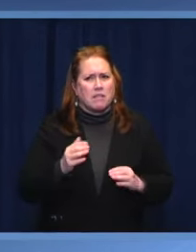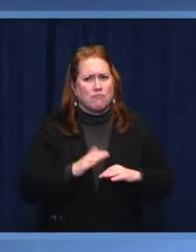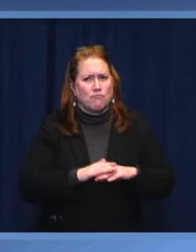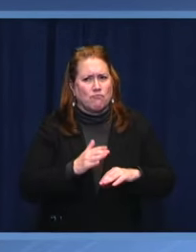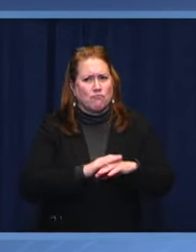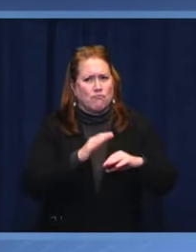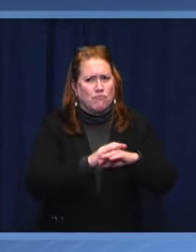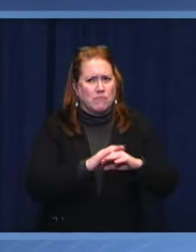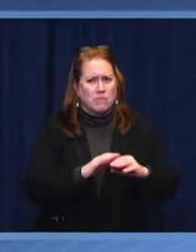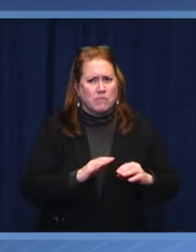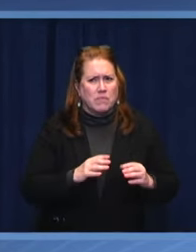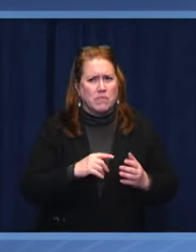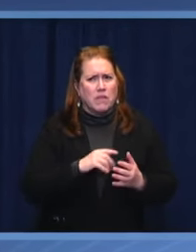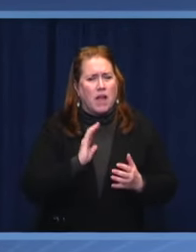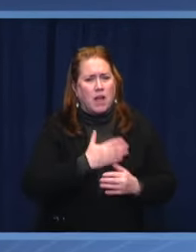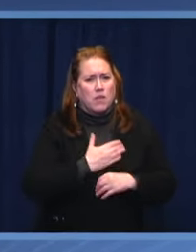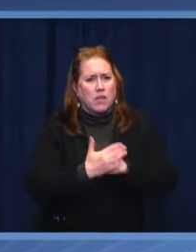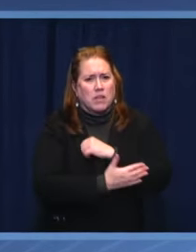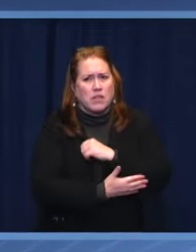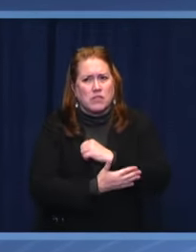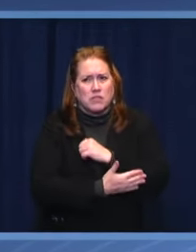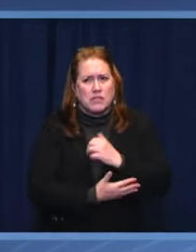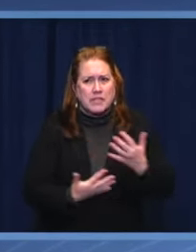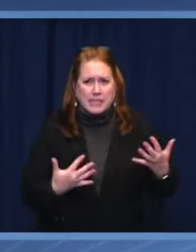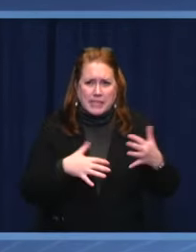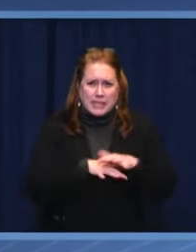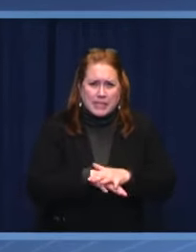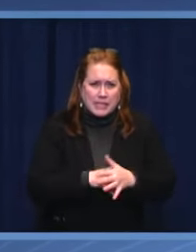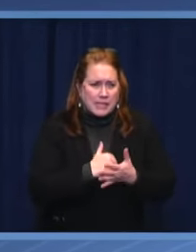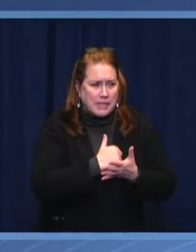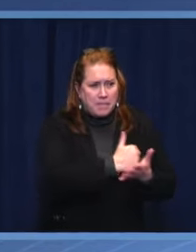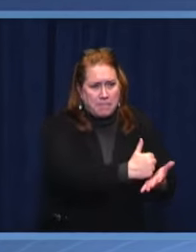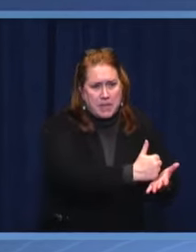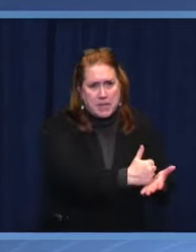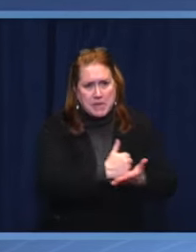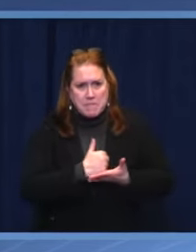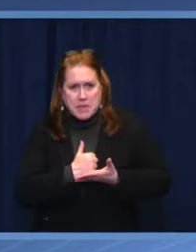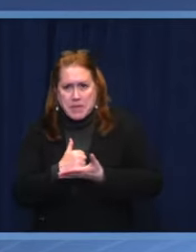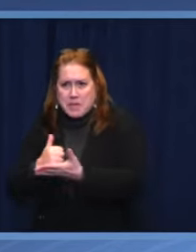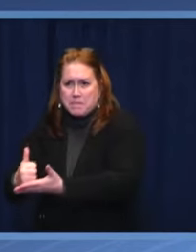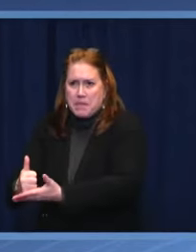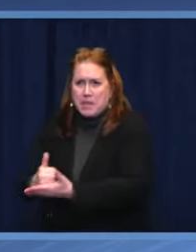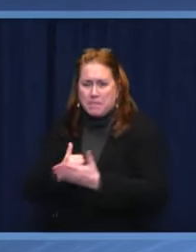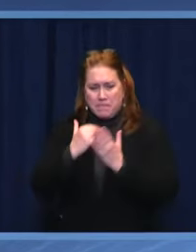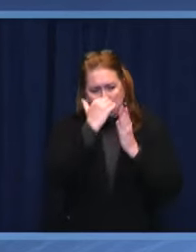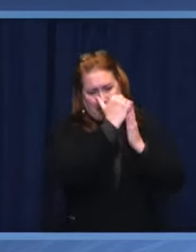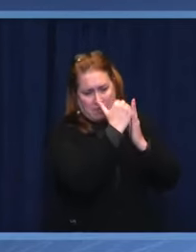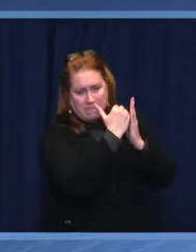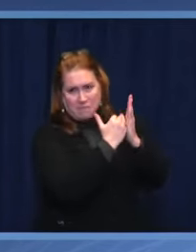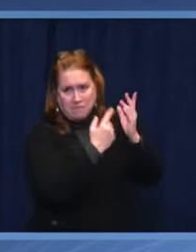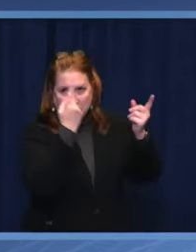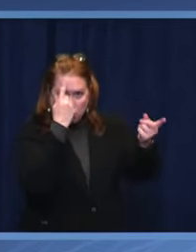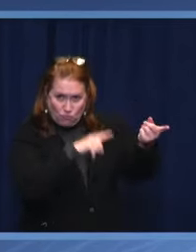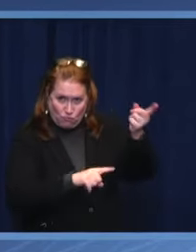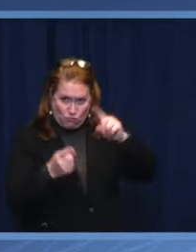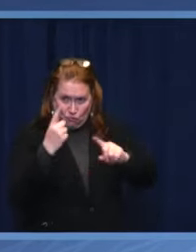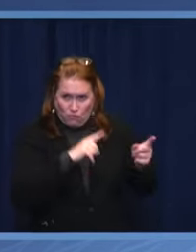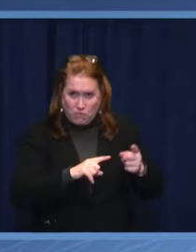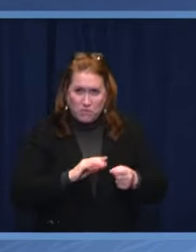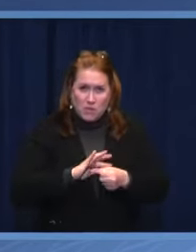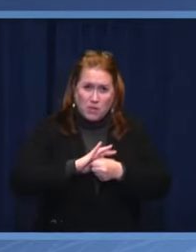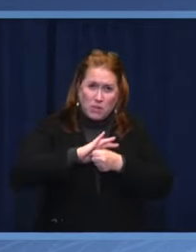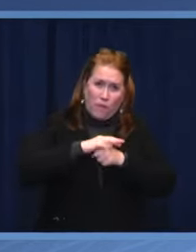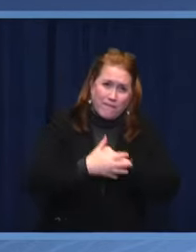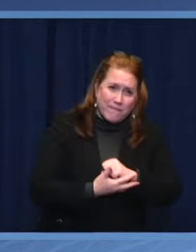to assimilate and learn the lessons of that painful episode in recent world